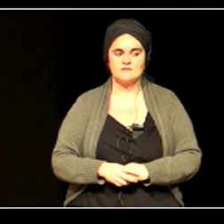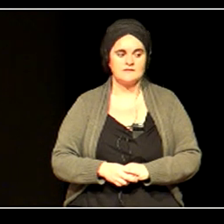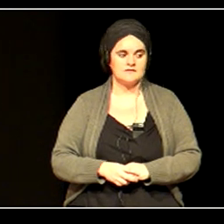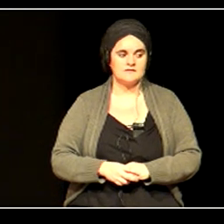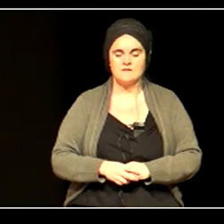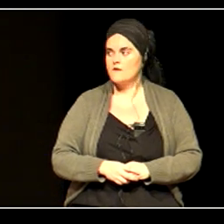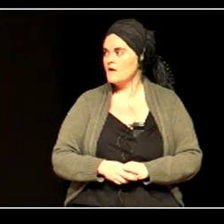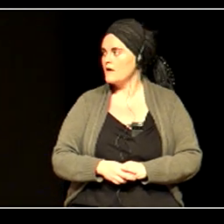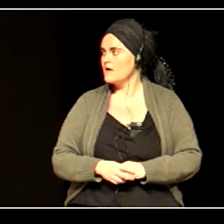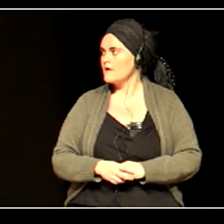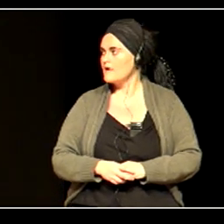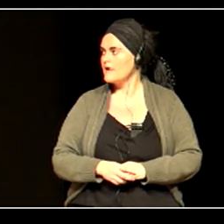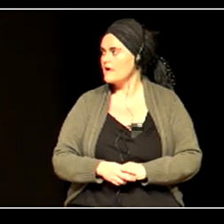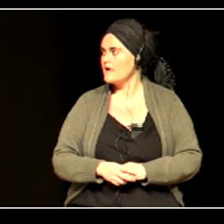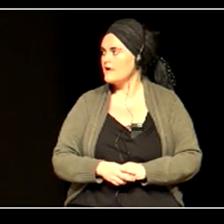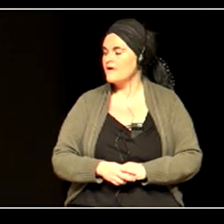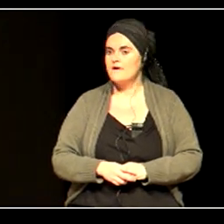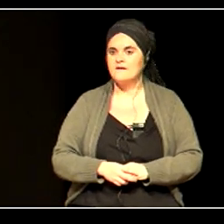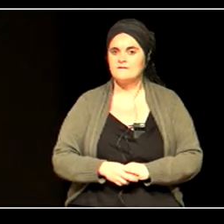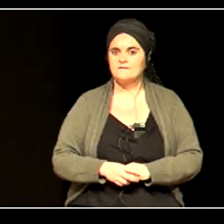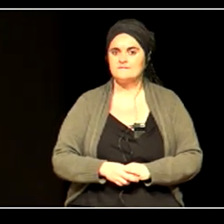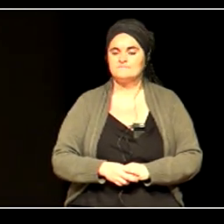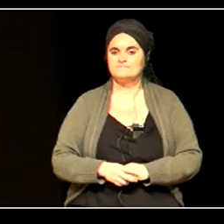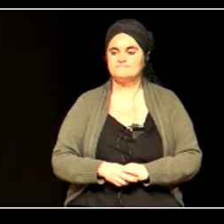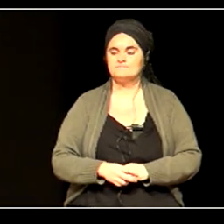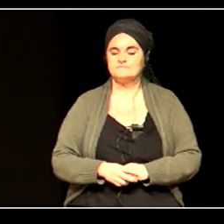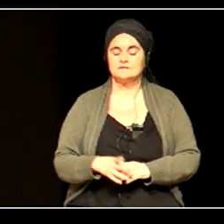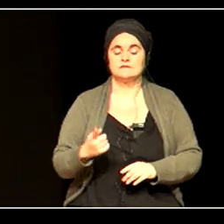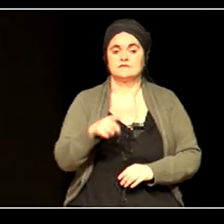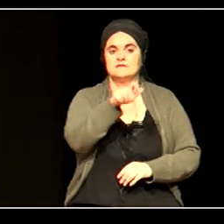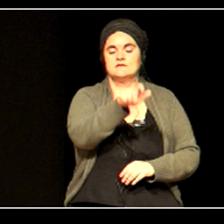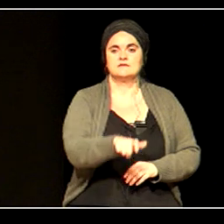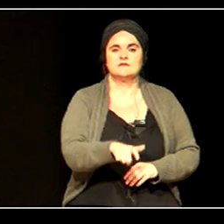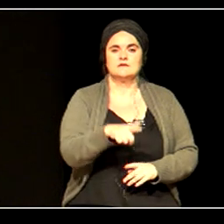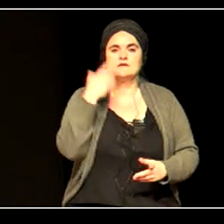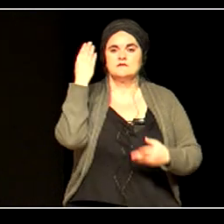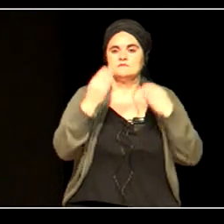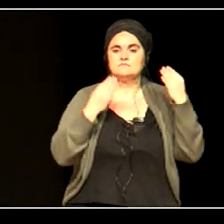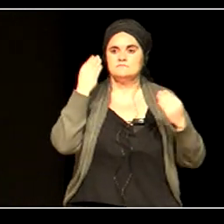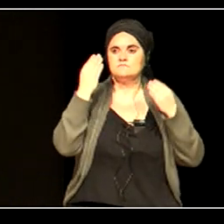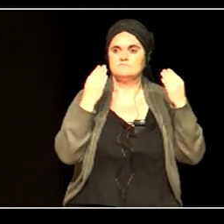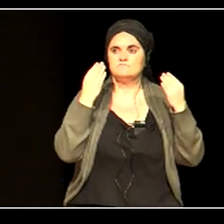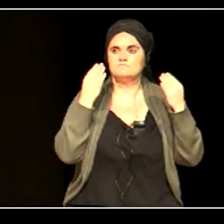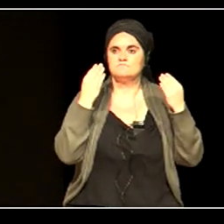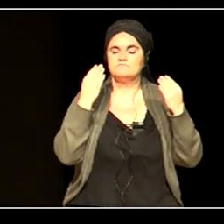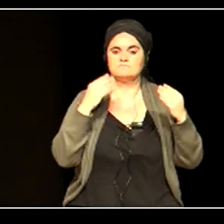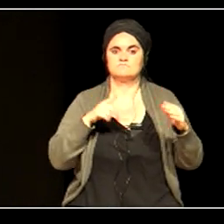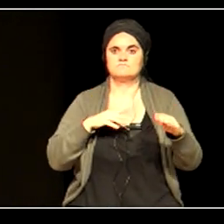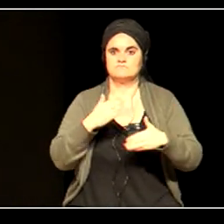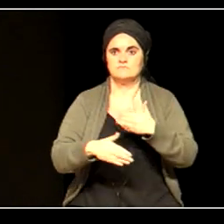She was thinking about the same process that your minister was talking about earlier, about